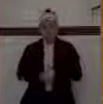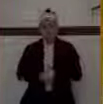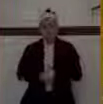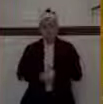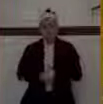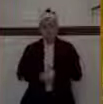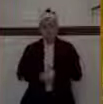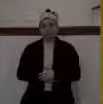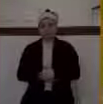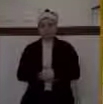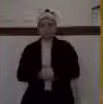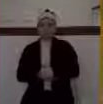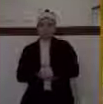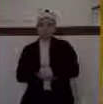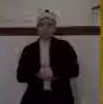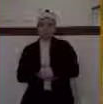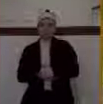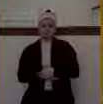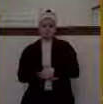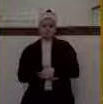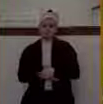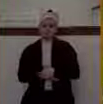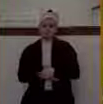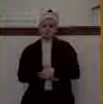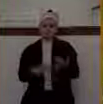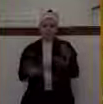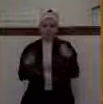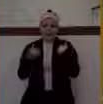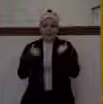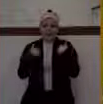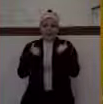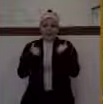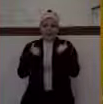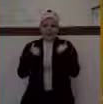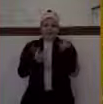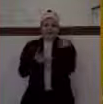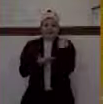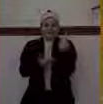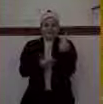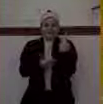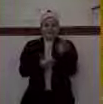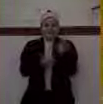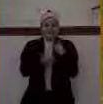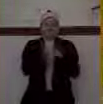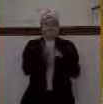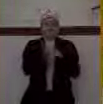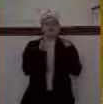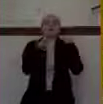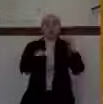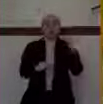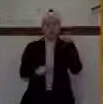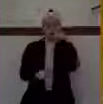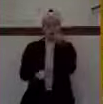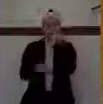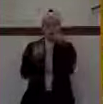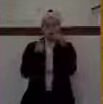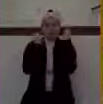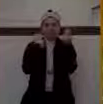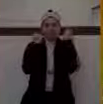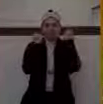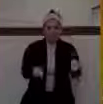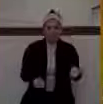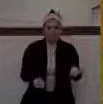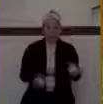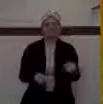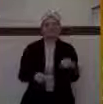was they had an eye salve that would heal people's eyes. A lot of times, people were blinded because of the dryness